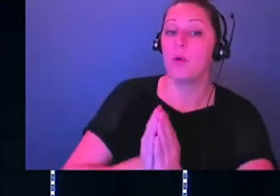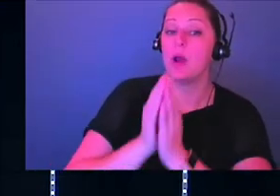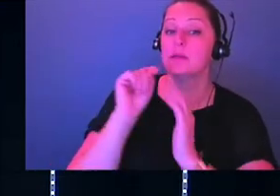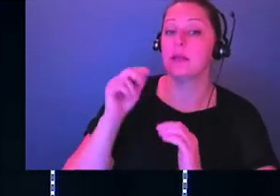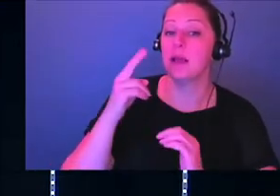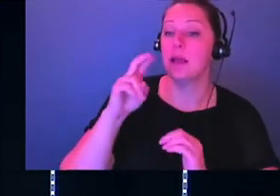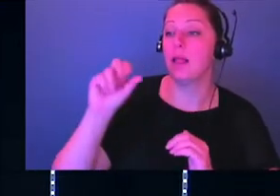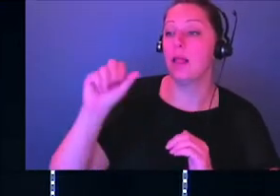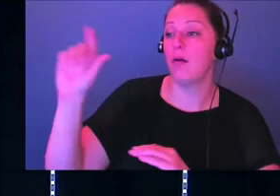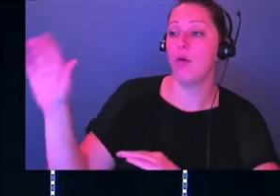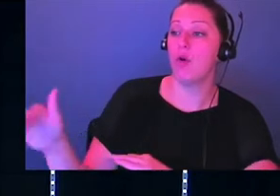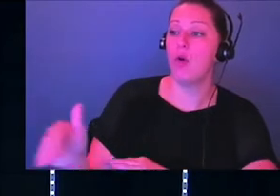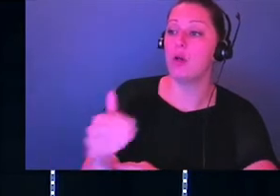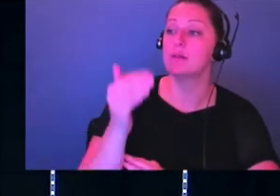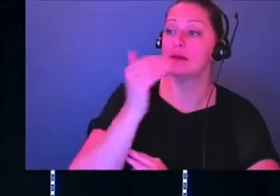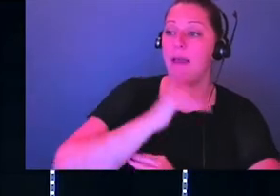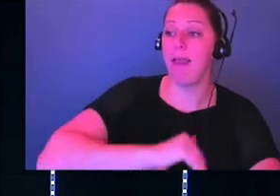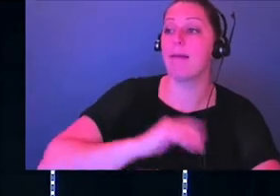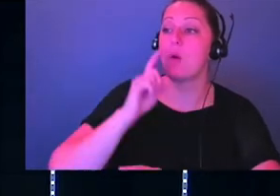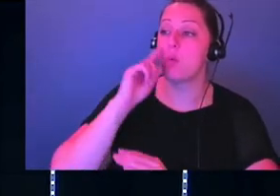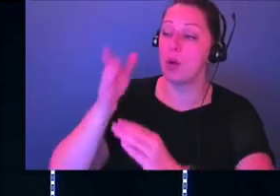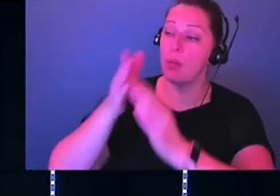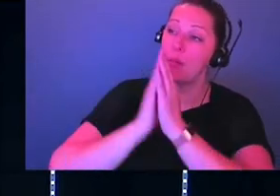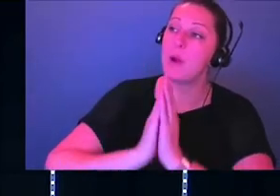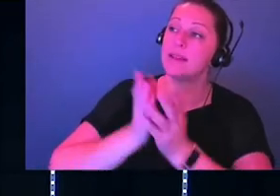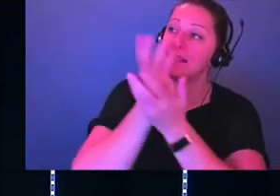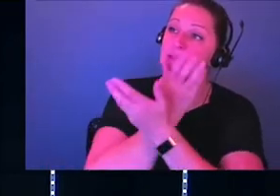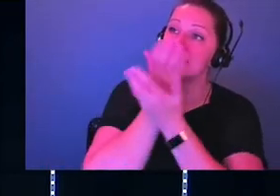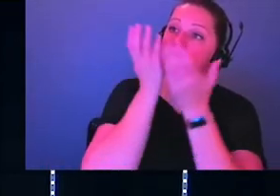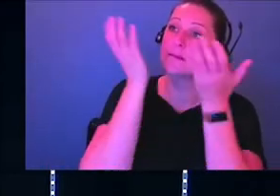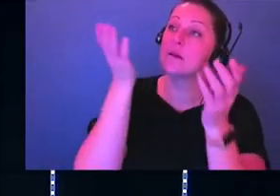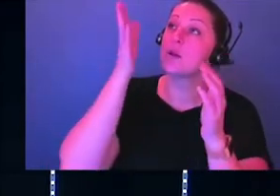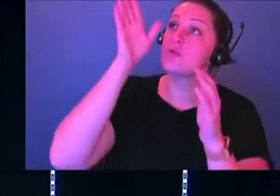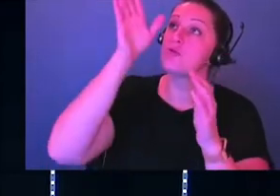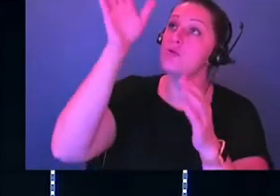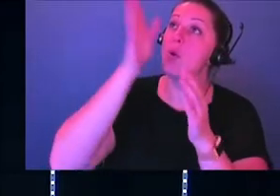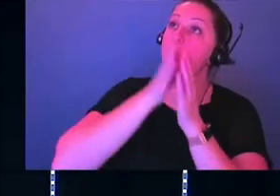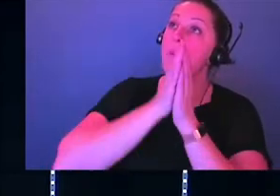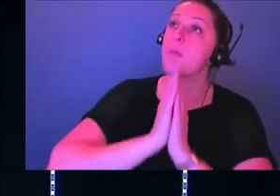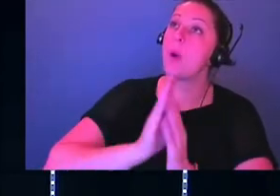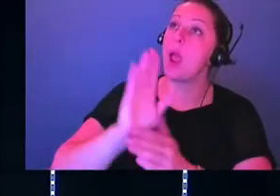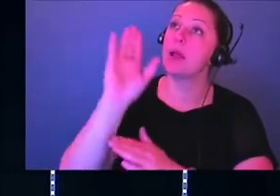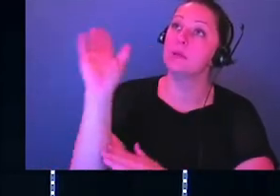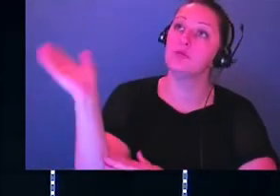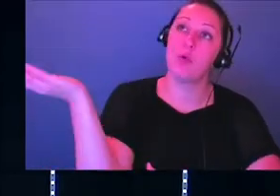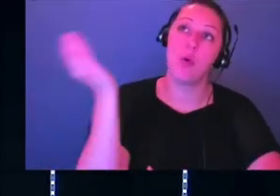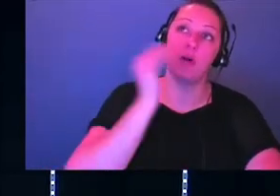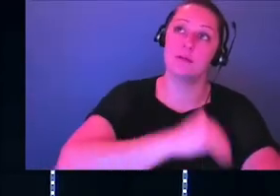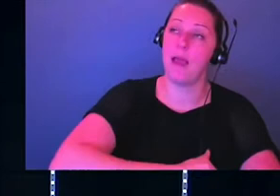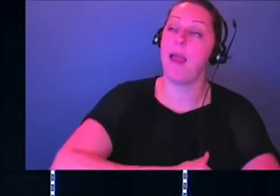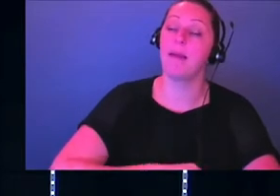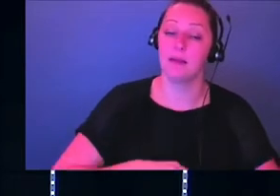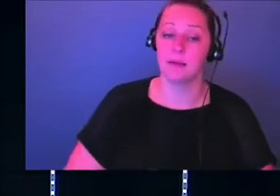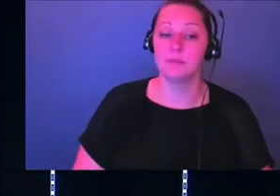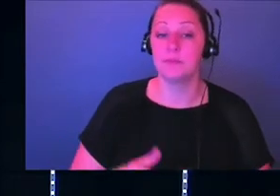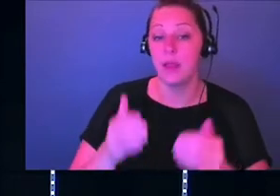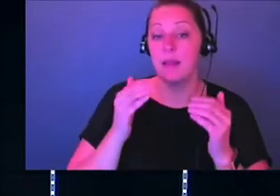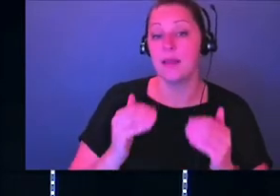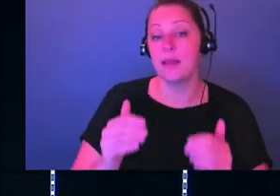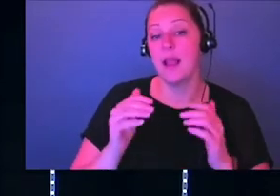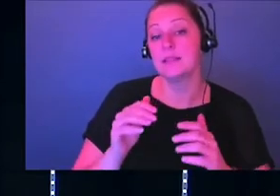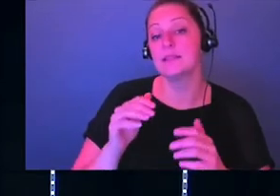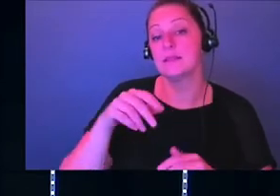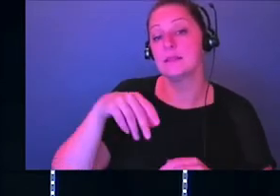day long. I will praise you, God. will sing praises to you all day long. The next one is Psalm 51,